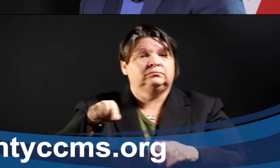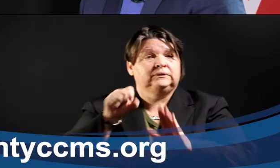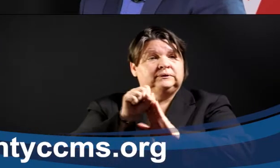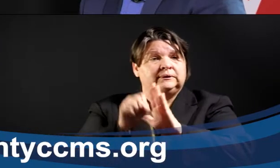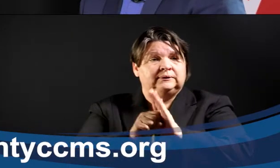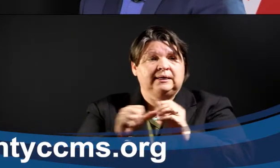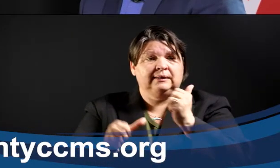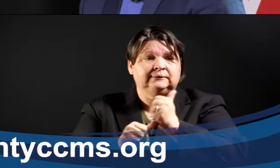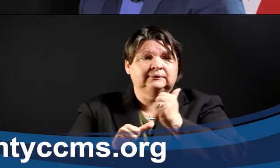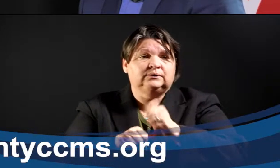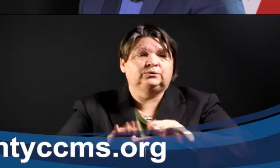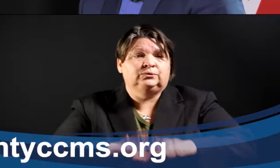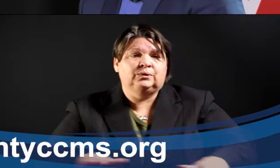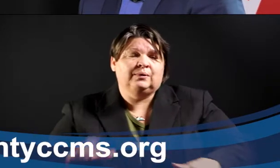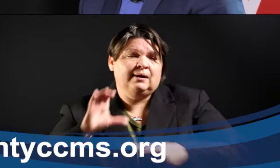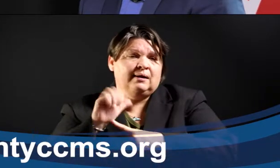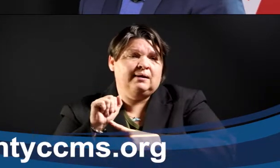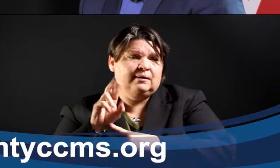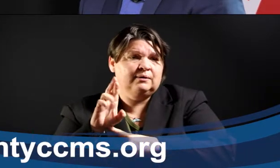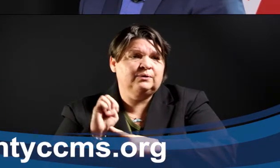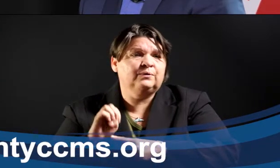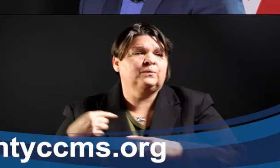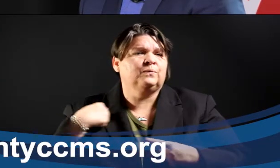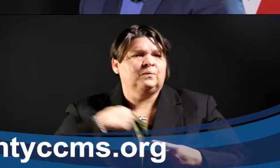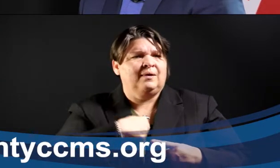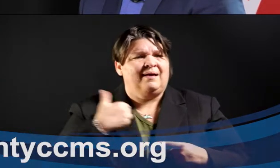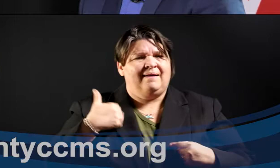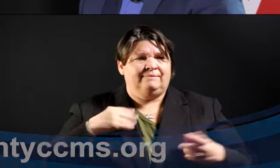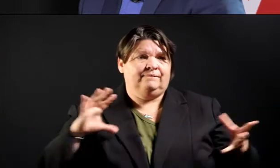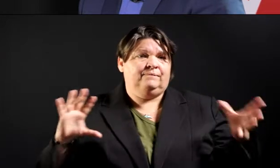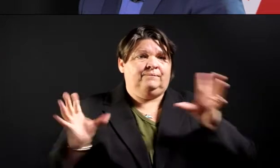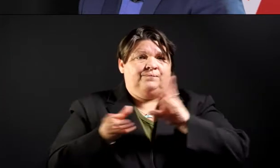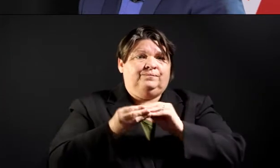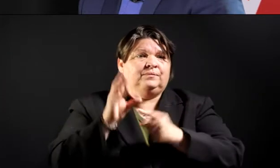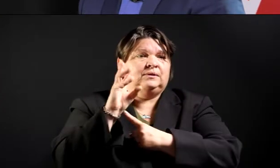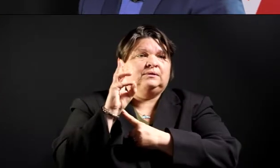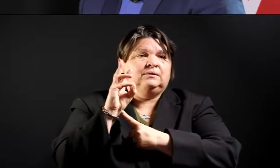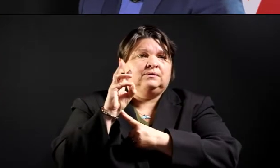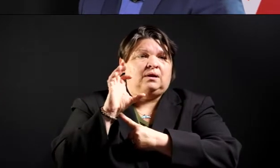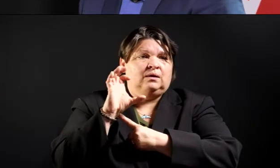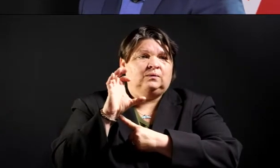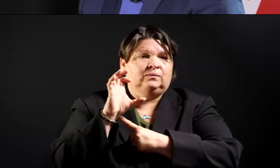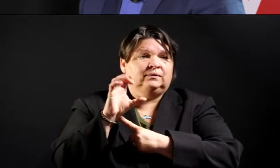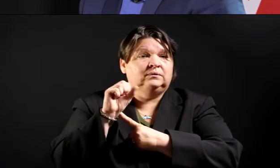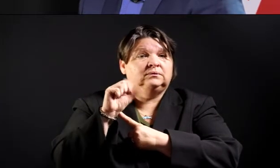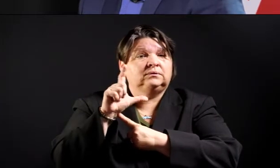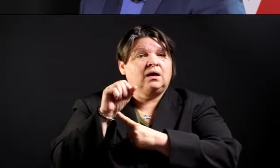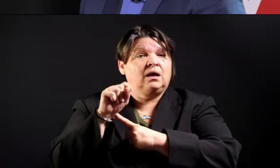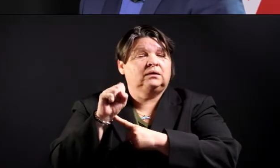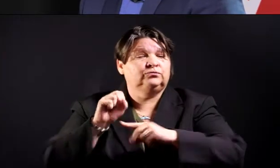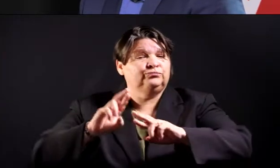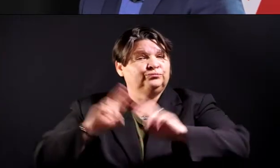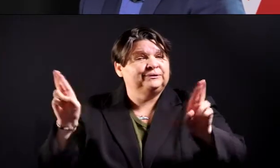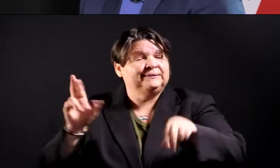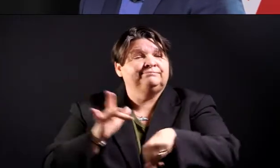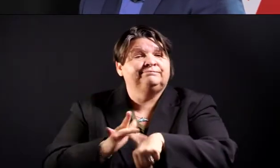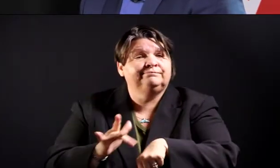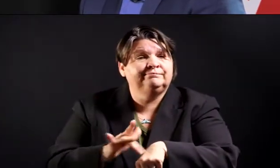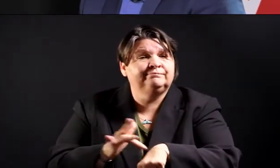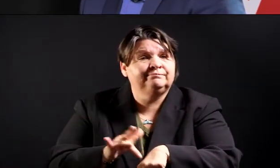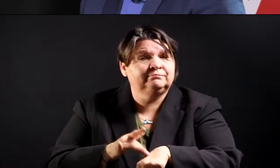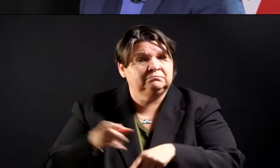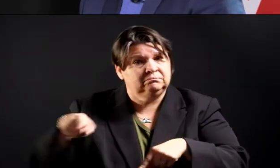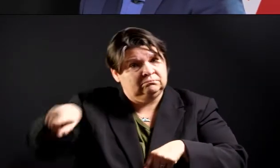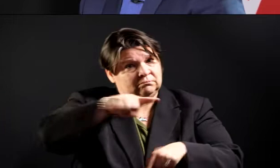600 of those slots available for our essential workers. That's really a big deal. Child care is so expensive.